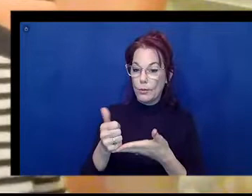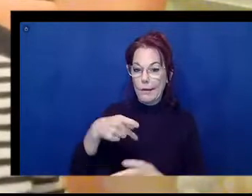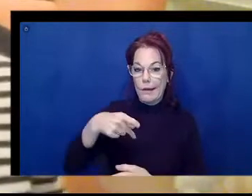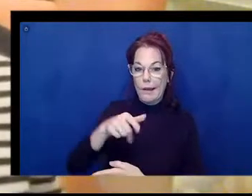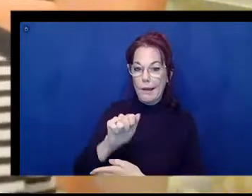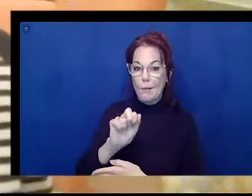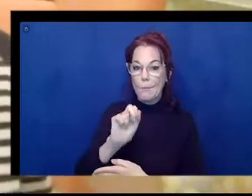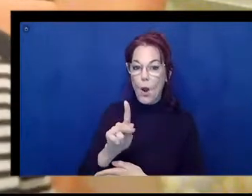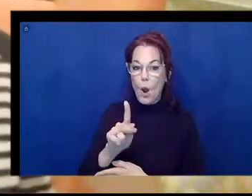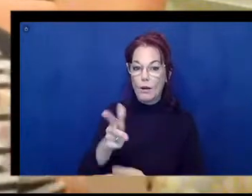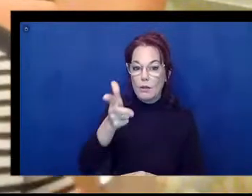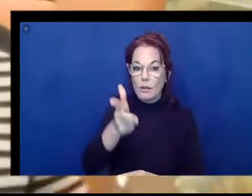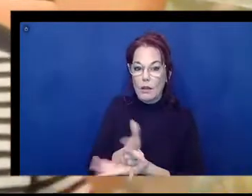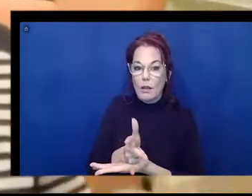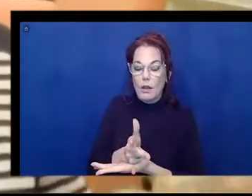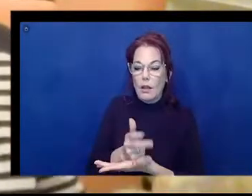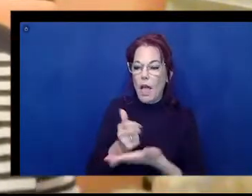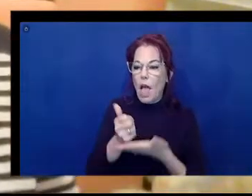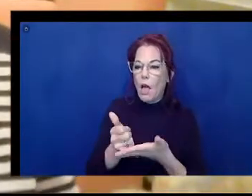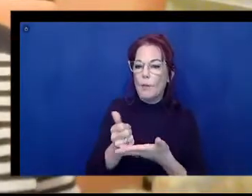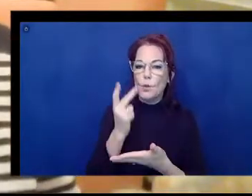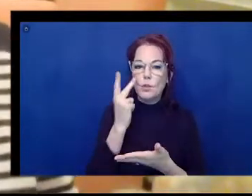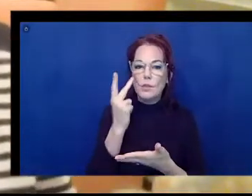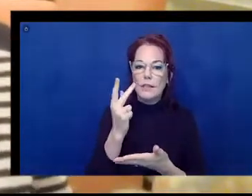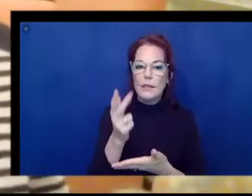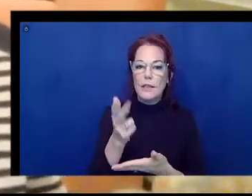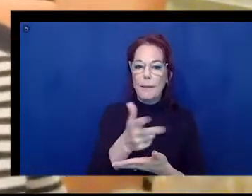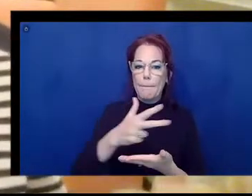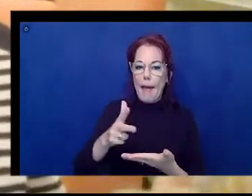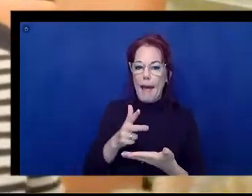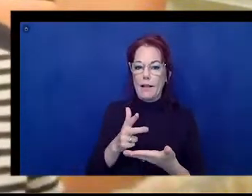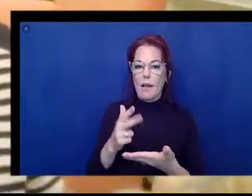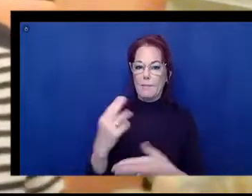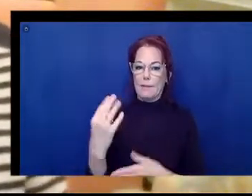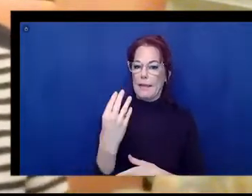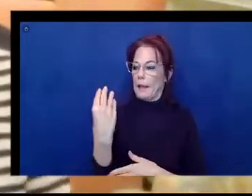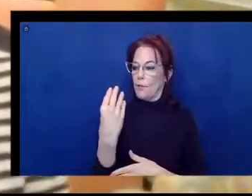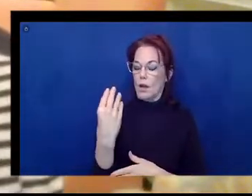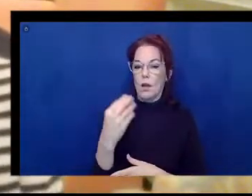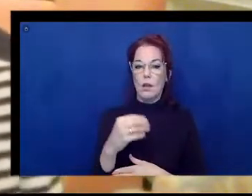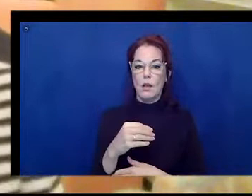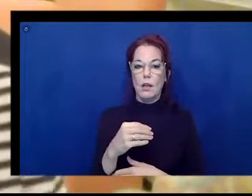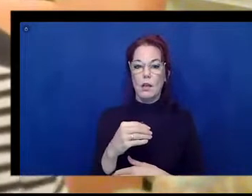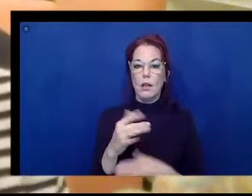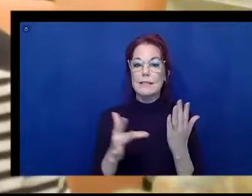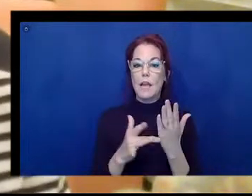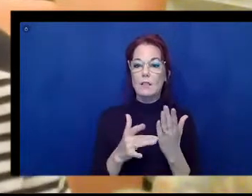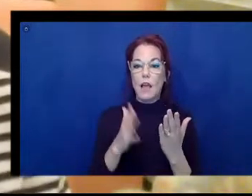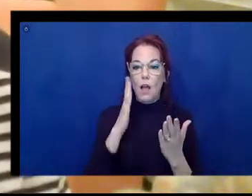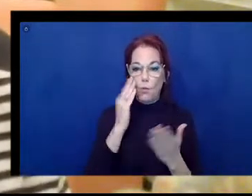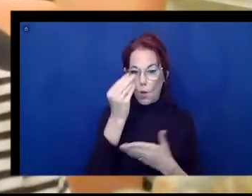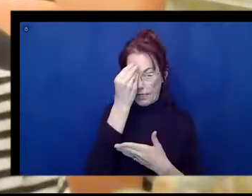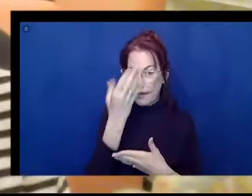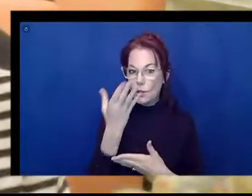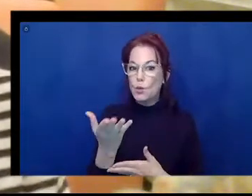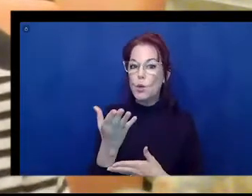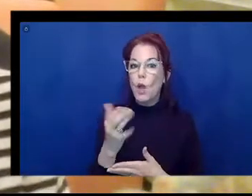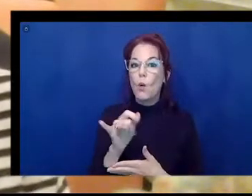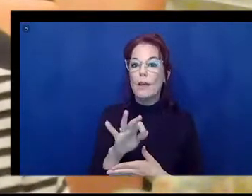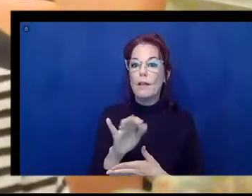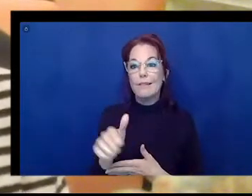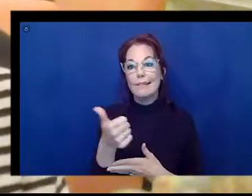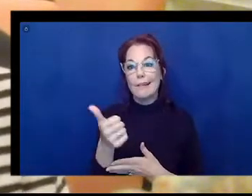see the backup cameras. They can help you notice if someone's getting close and merging. So that's what I'd like to ask you about.